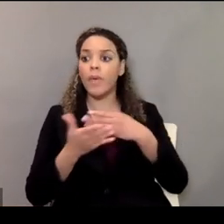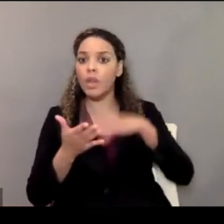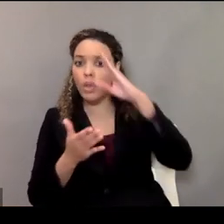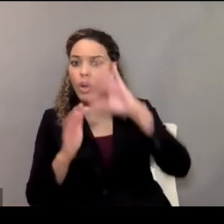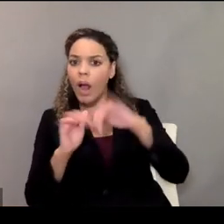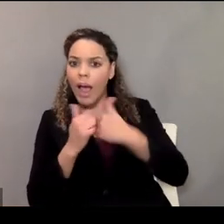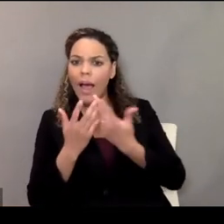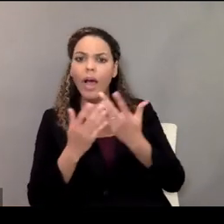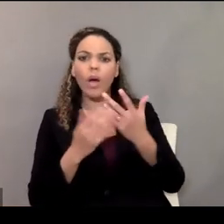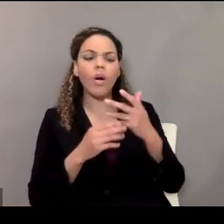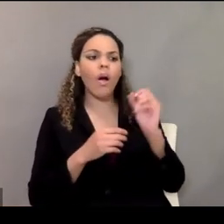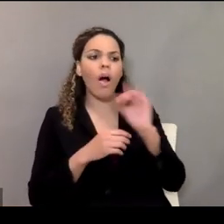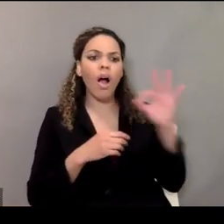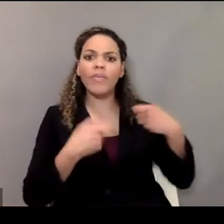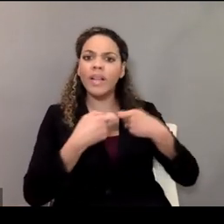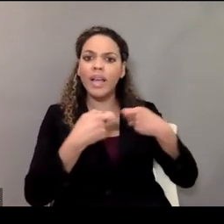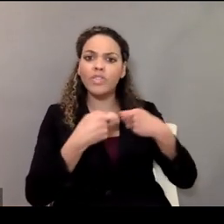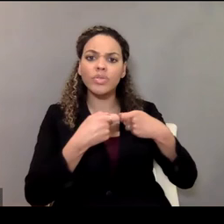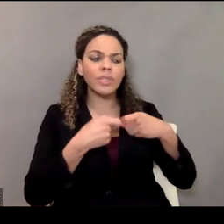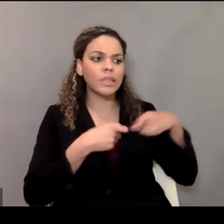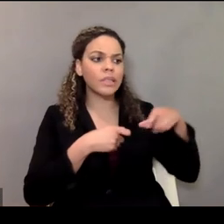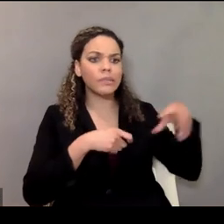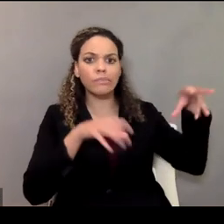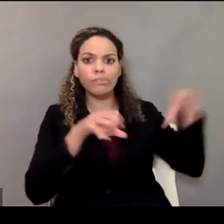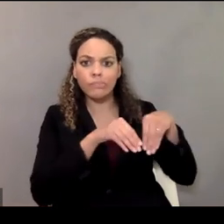kitchen, which is where most fires might usually start.